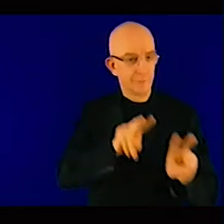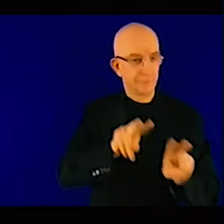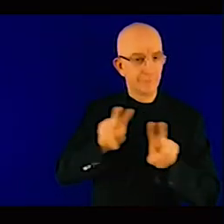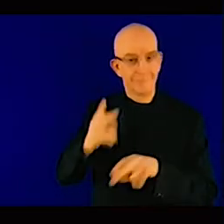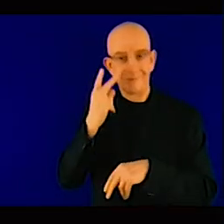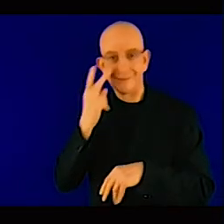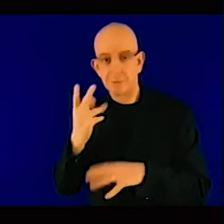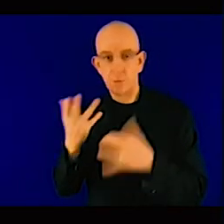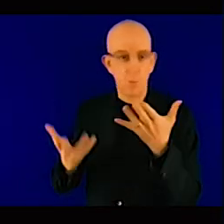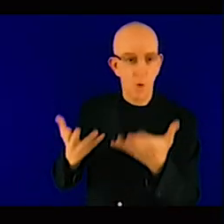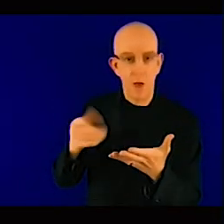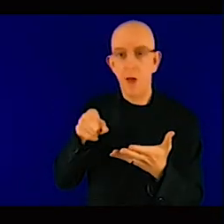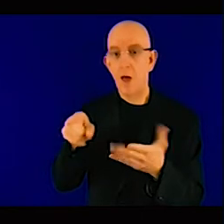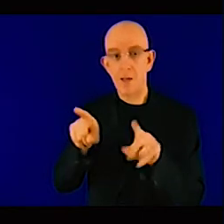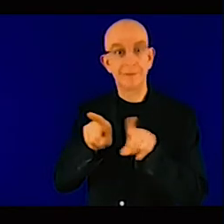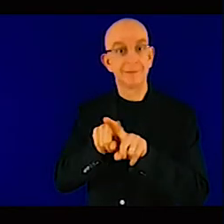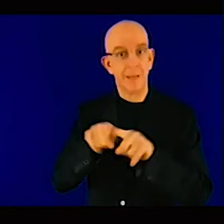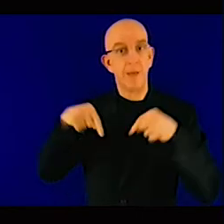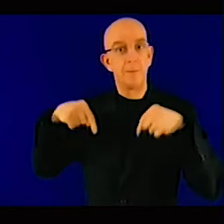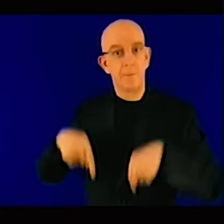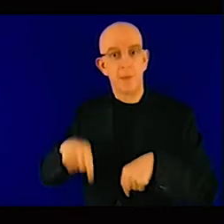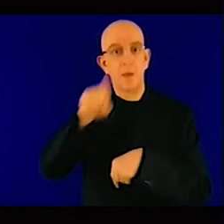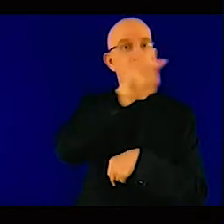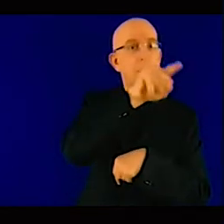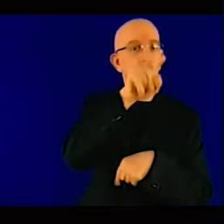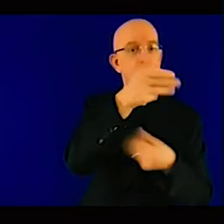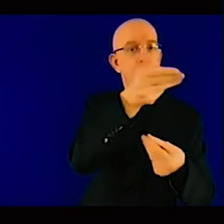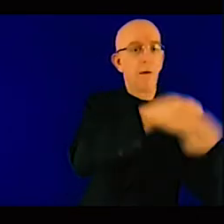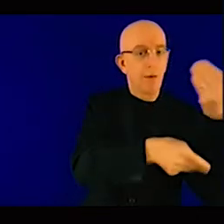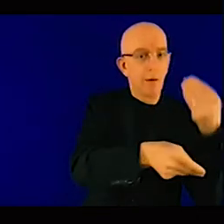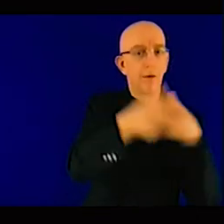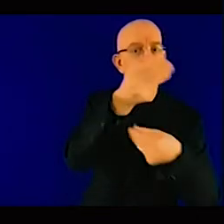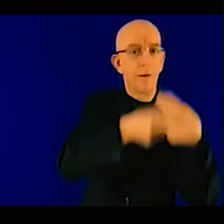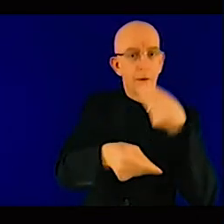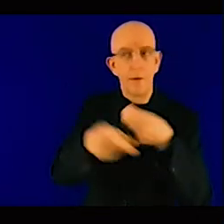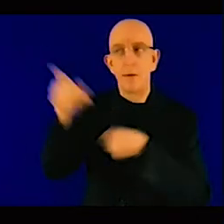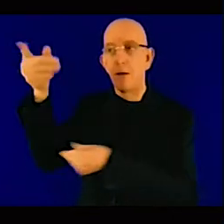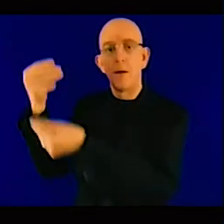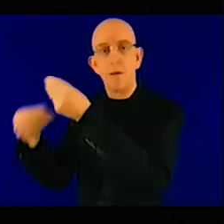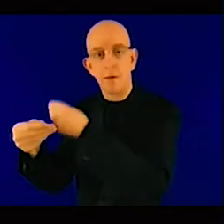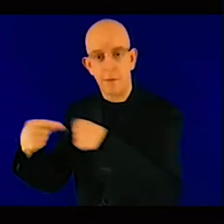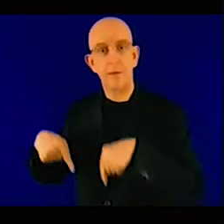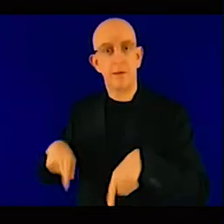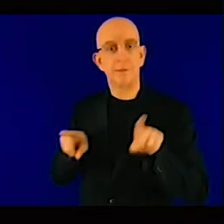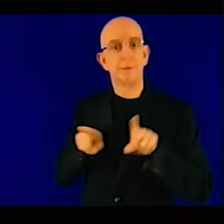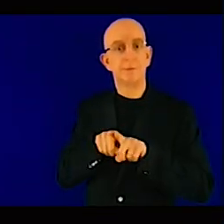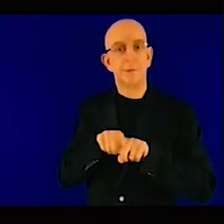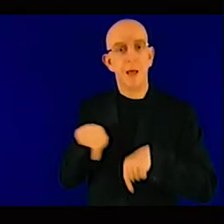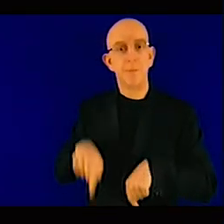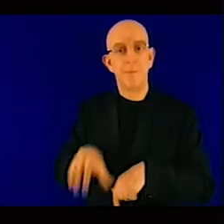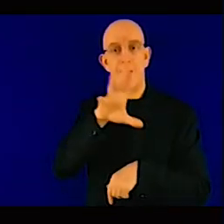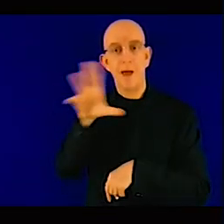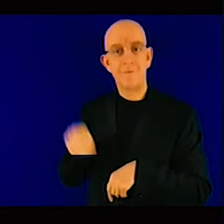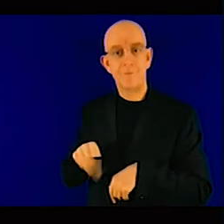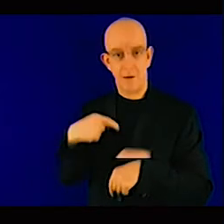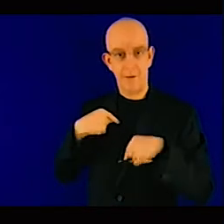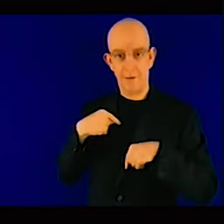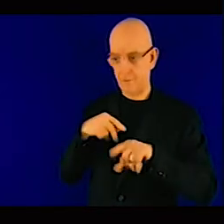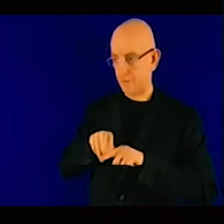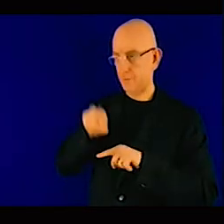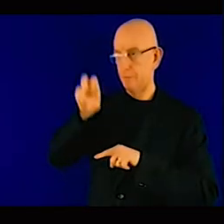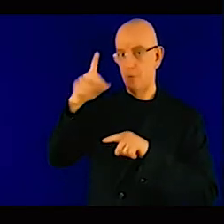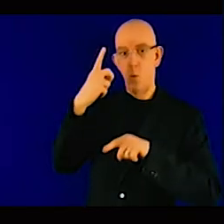the fact that the equator has exactly divided the Africa continent, it means that we have very similar climate